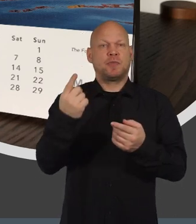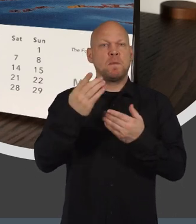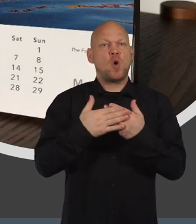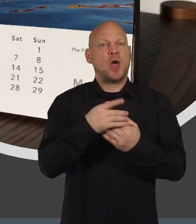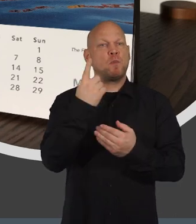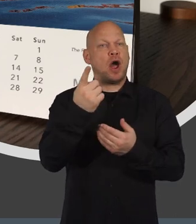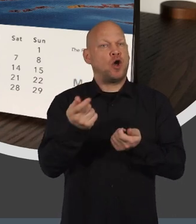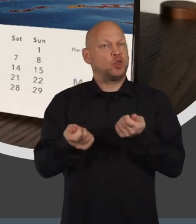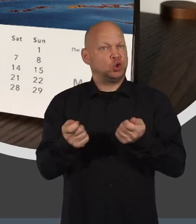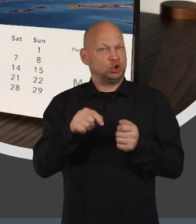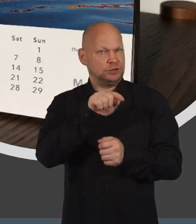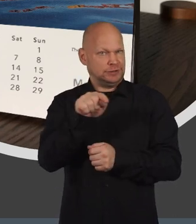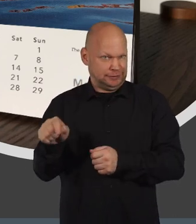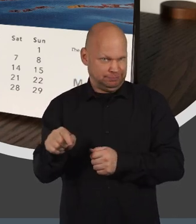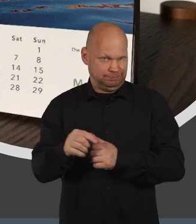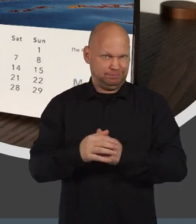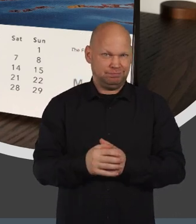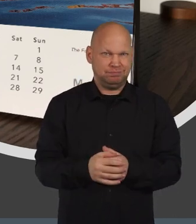authority.